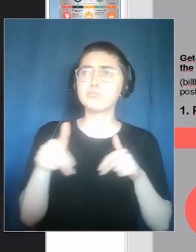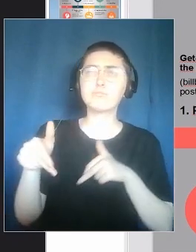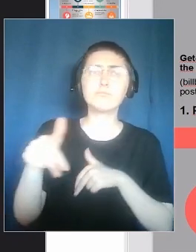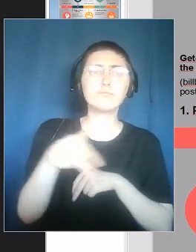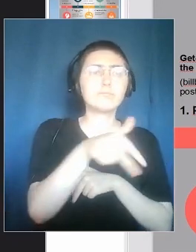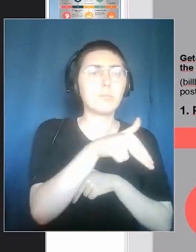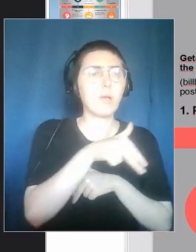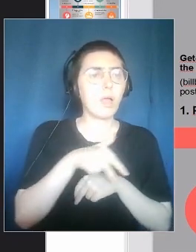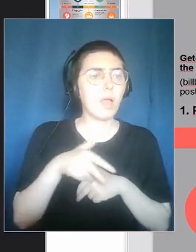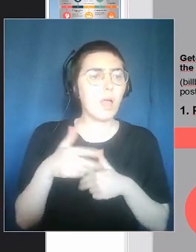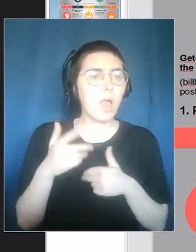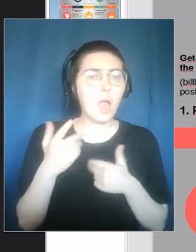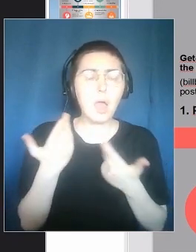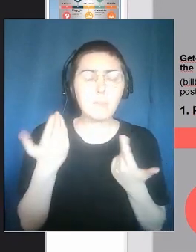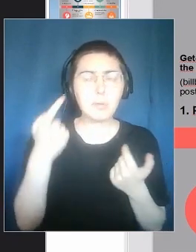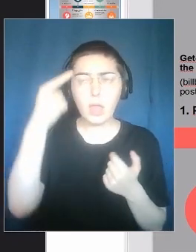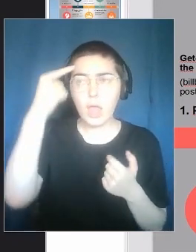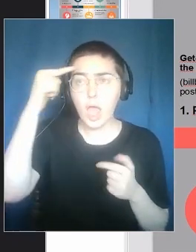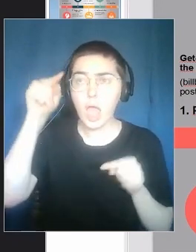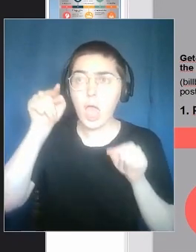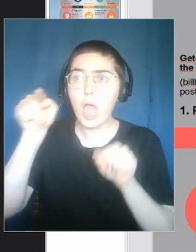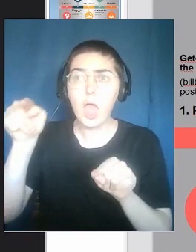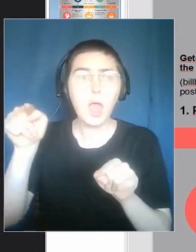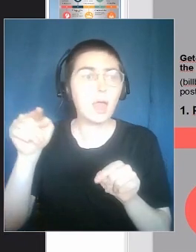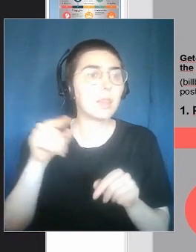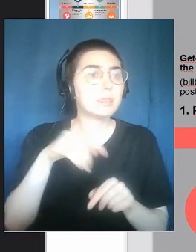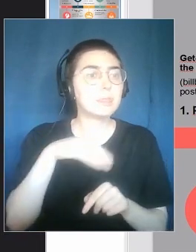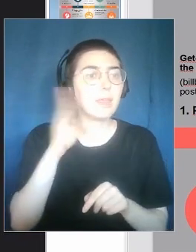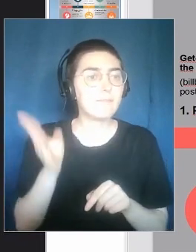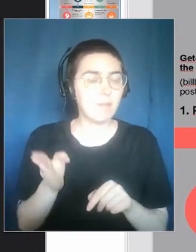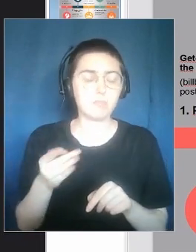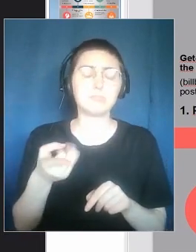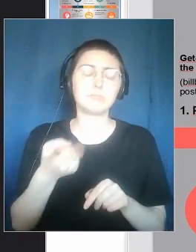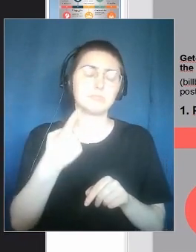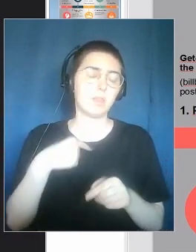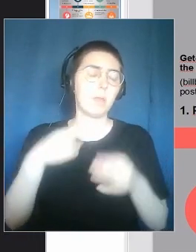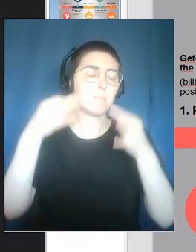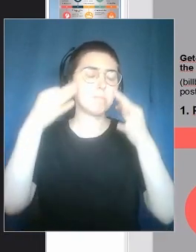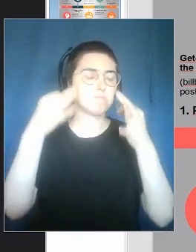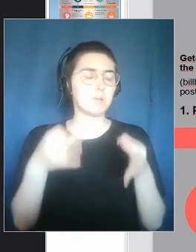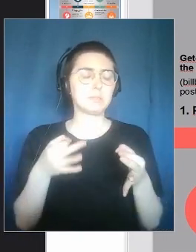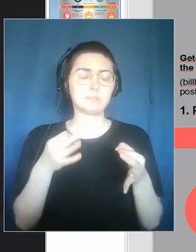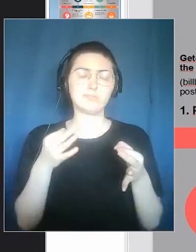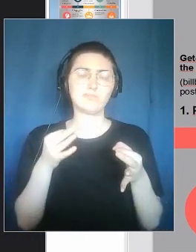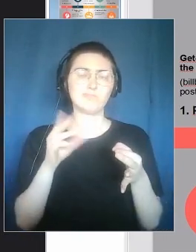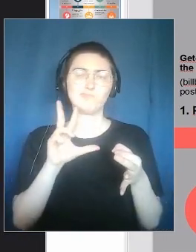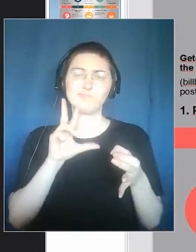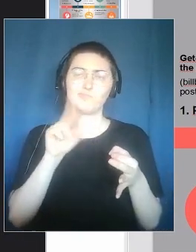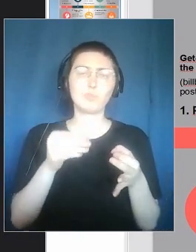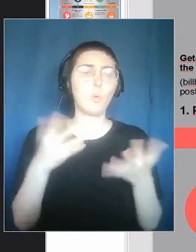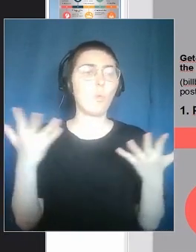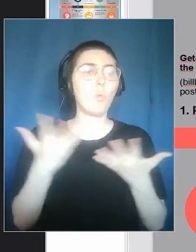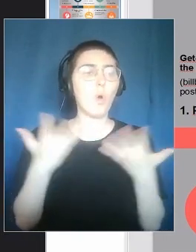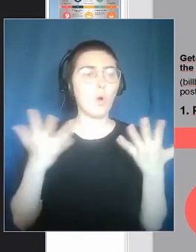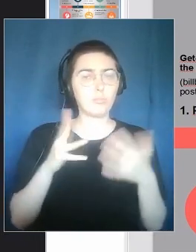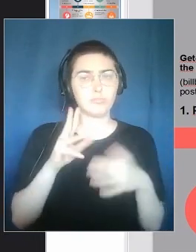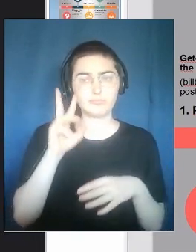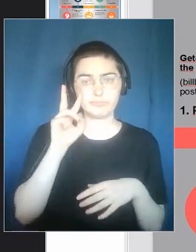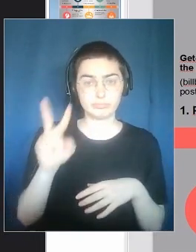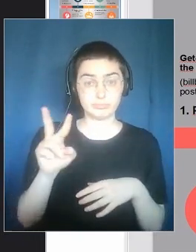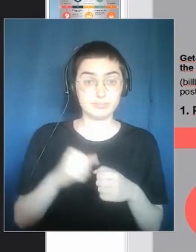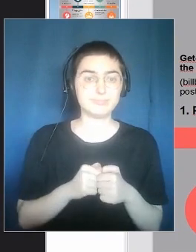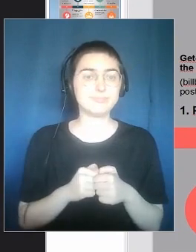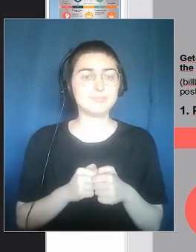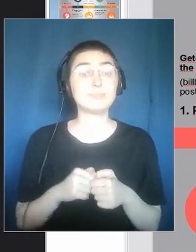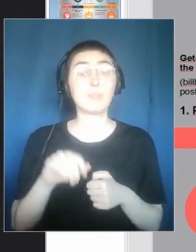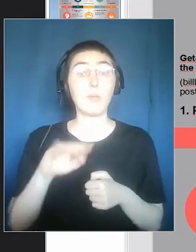them who are locals, they didn't look at some aspects of the territory as we wish them they did.